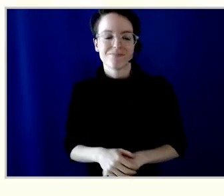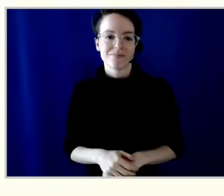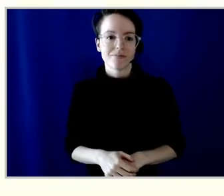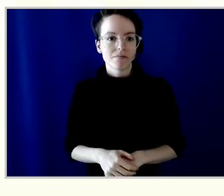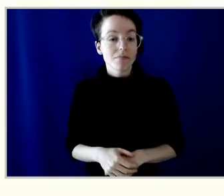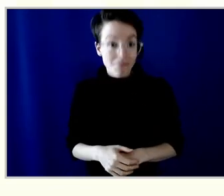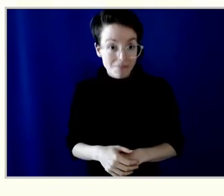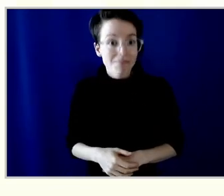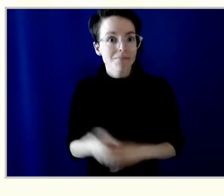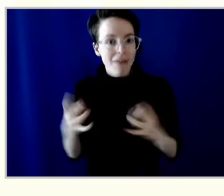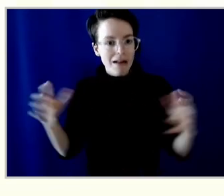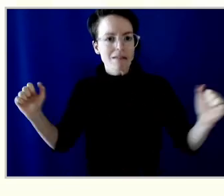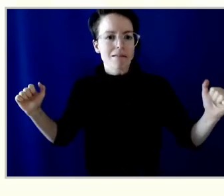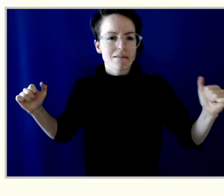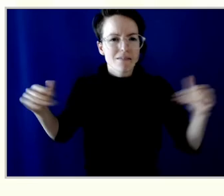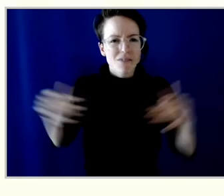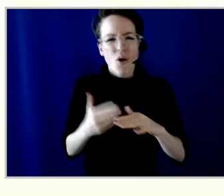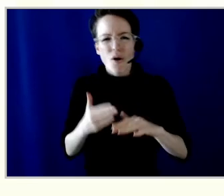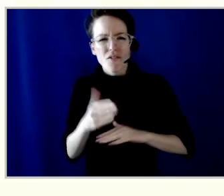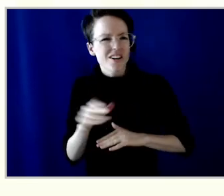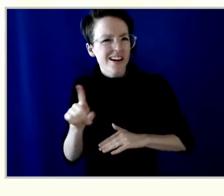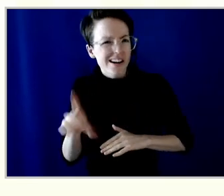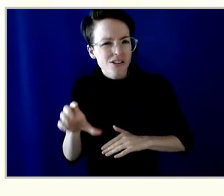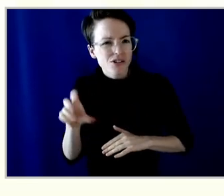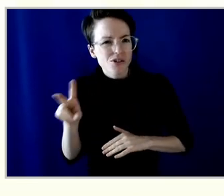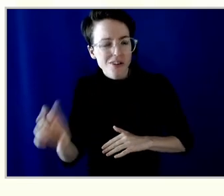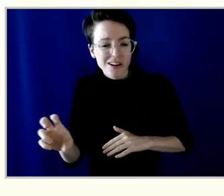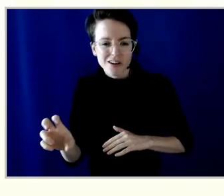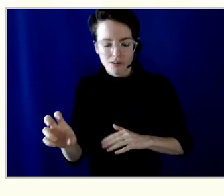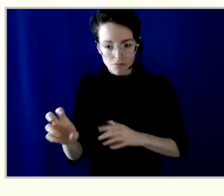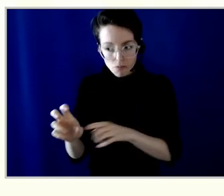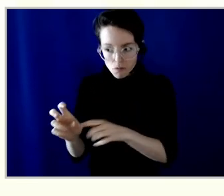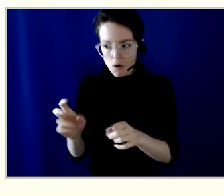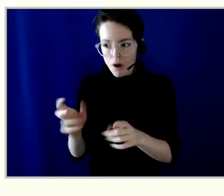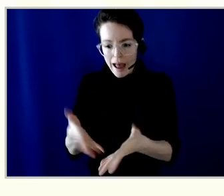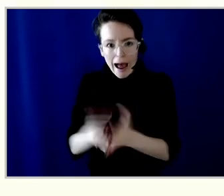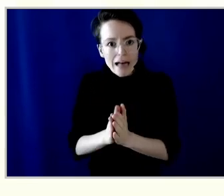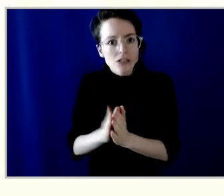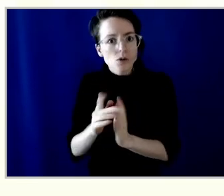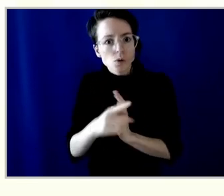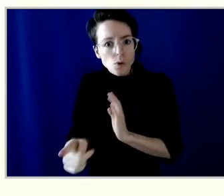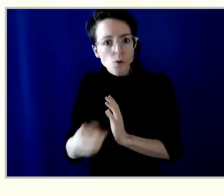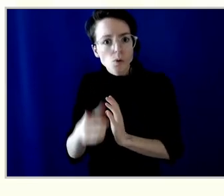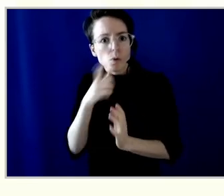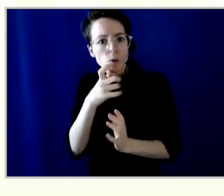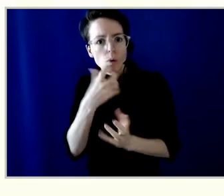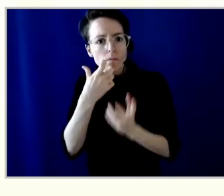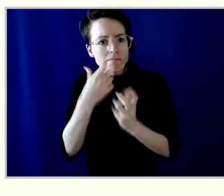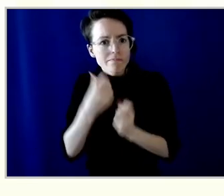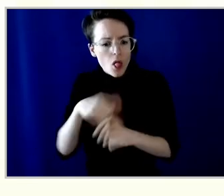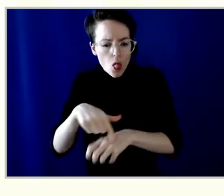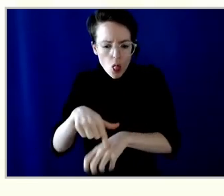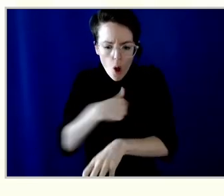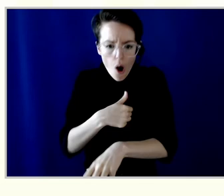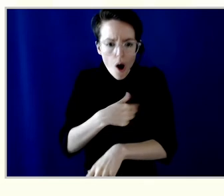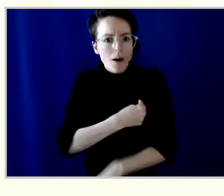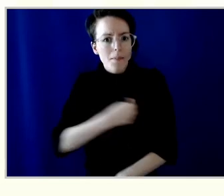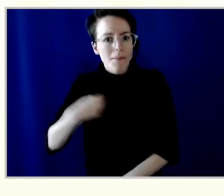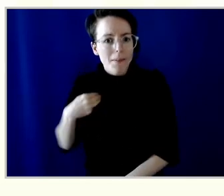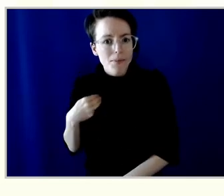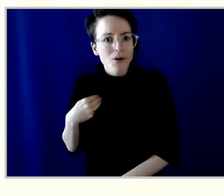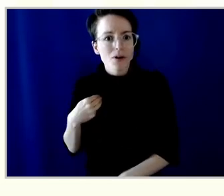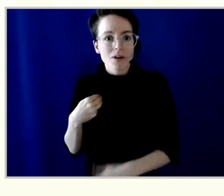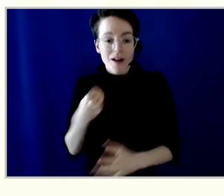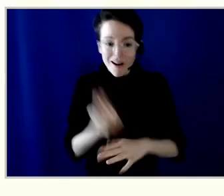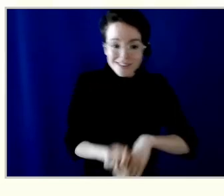have several people who stand up to identify their long history with us. And we don't want to abandon that tradition, even though we are not seeing all of you in